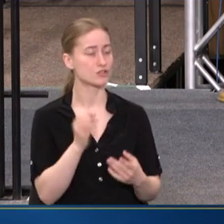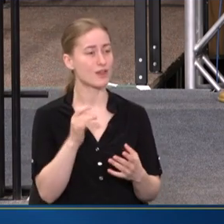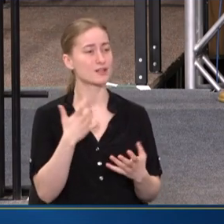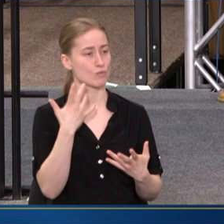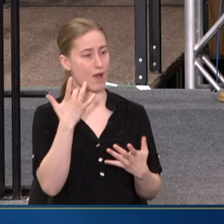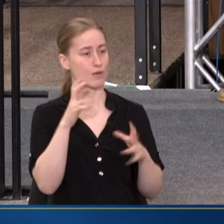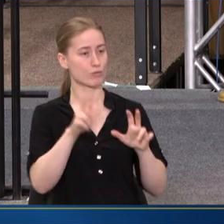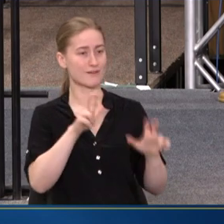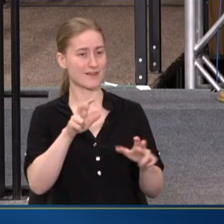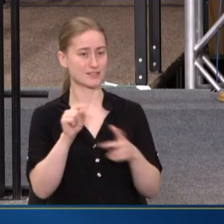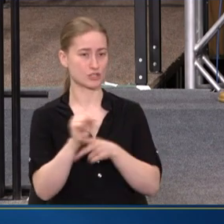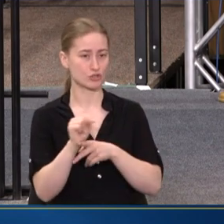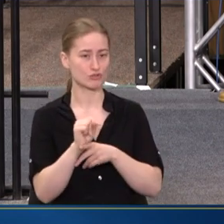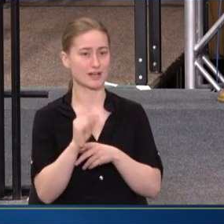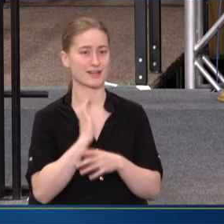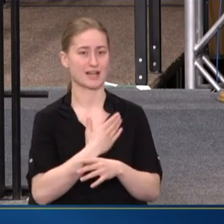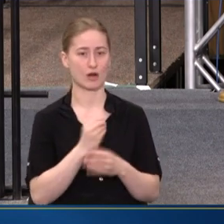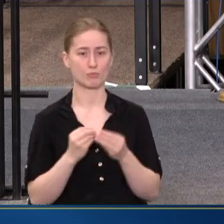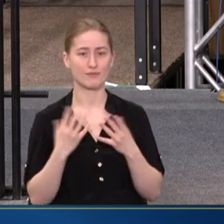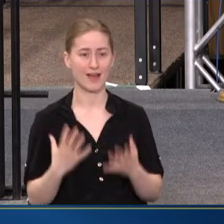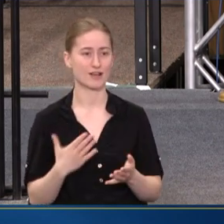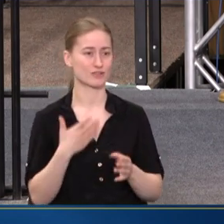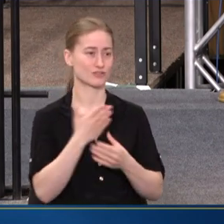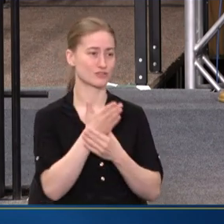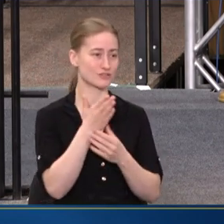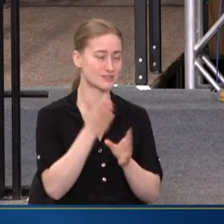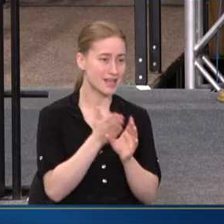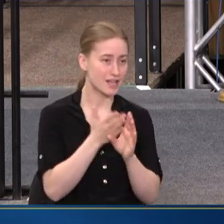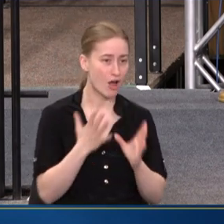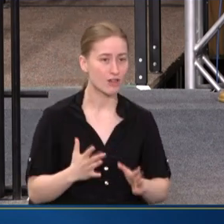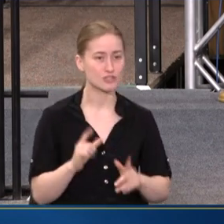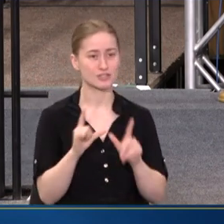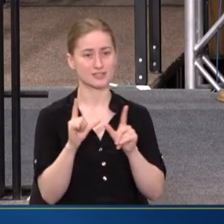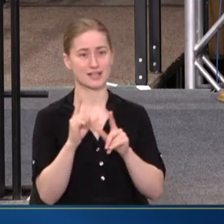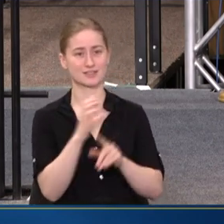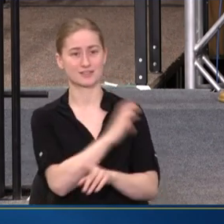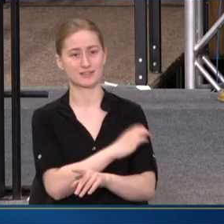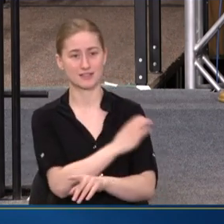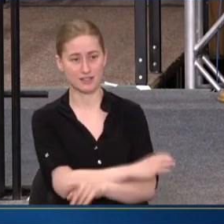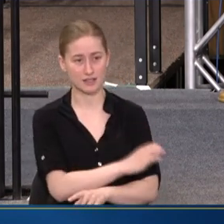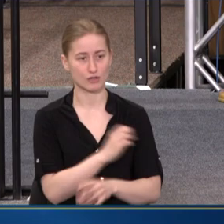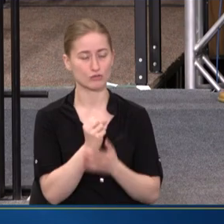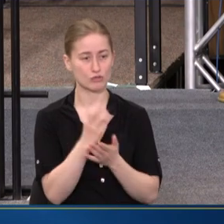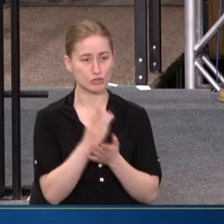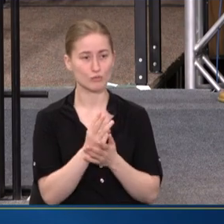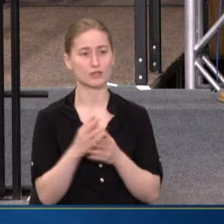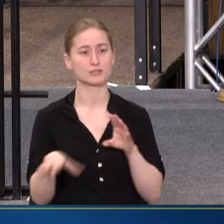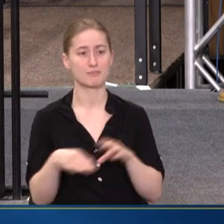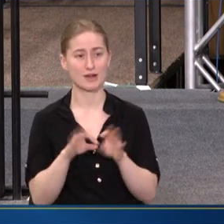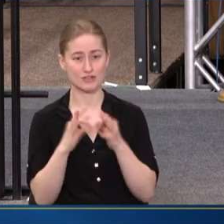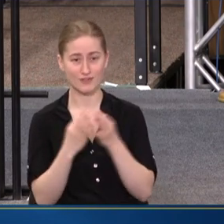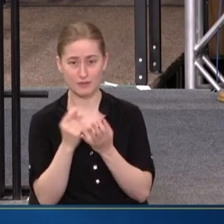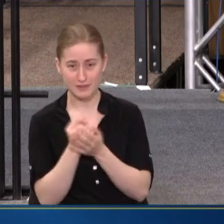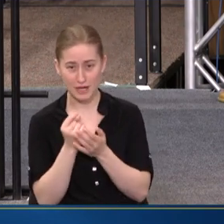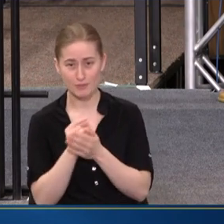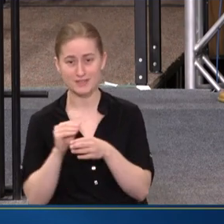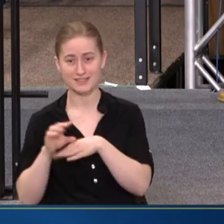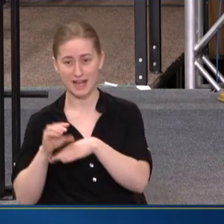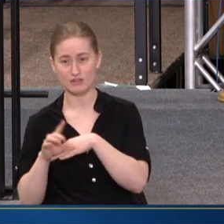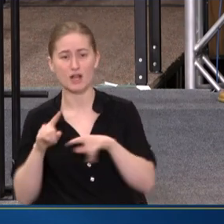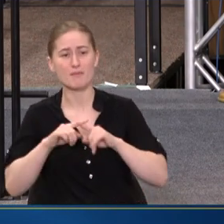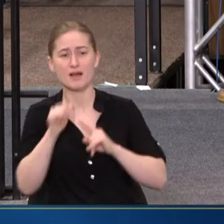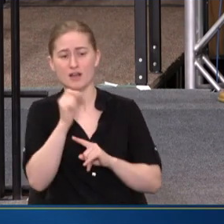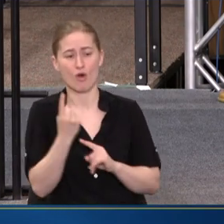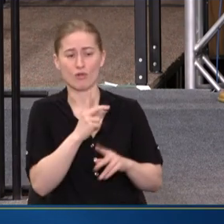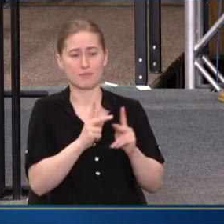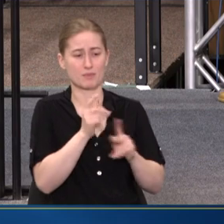IN TRAINING MORE PROVIDERS. PSYCHOLOGISTS, LICENSE CLINICAL SOCIAL WORKERS, MARRIAGE AND FAMILY THERAPISTS, COUNSELORS, BUT NOT JUST